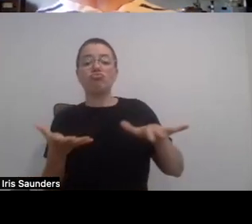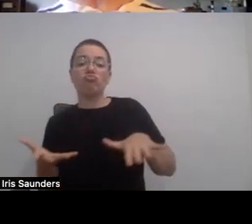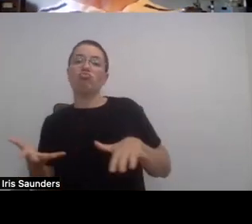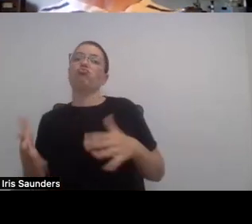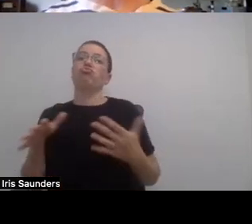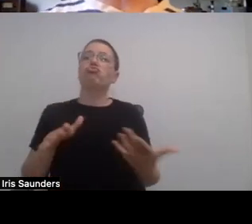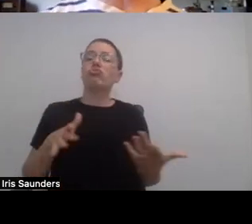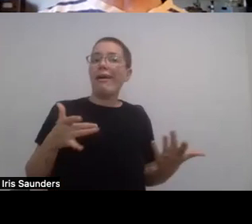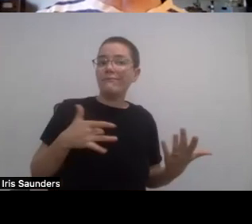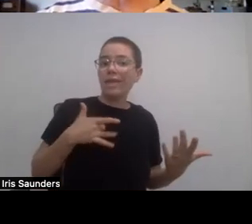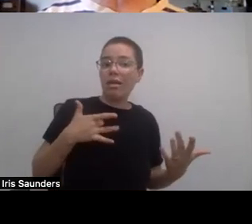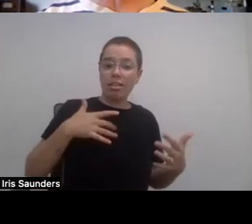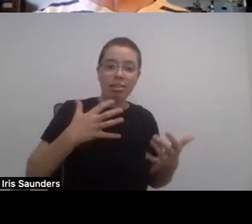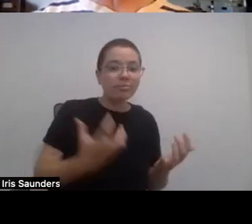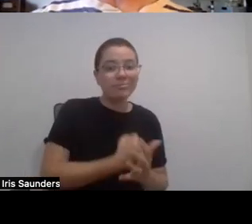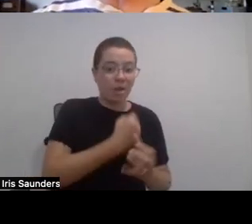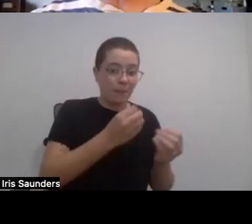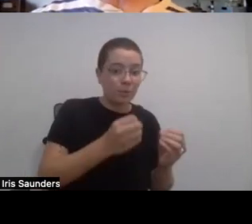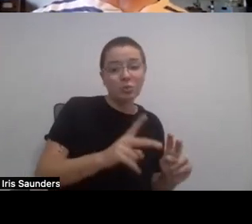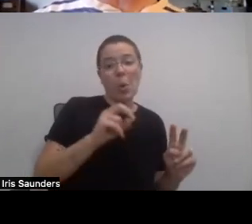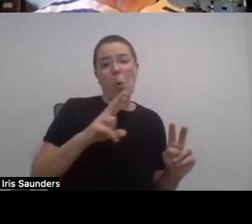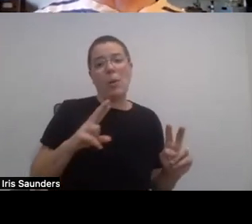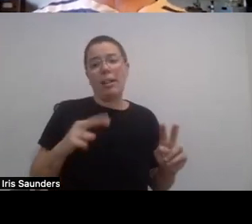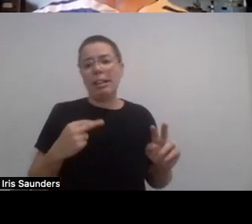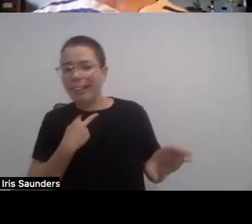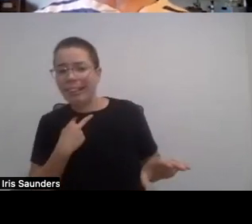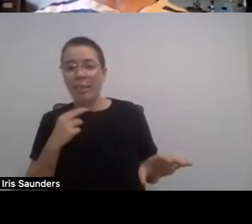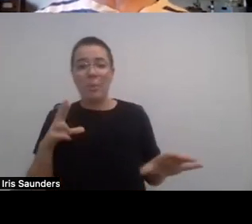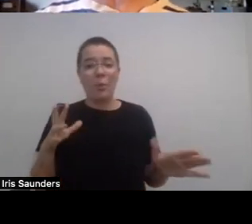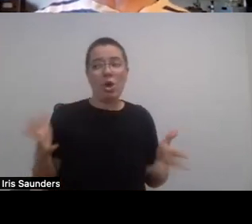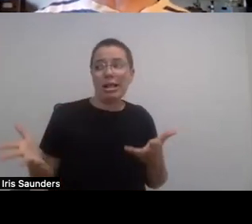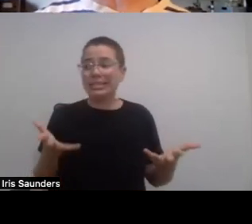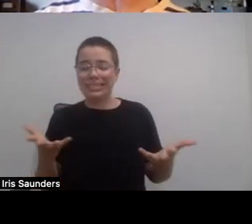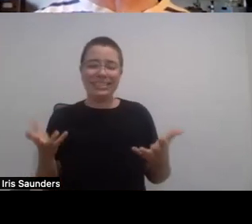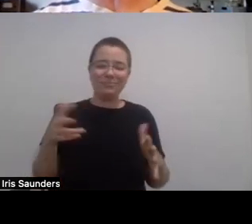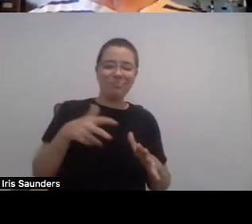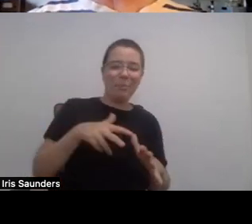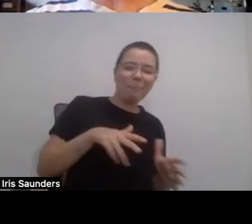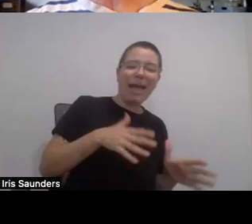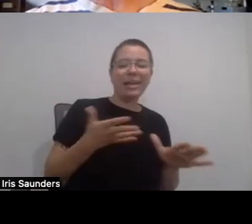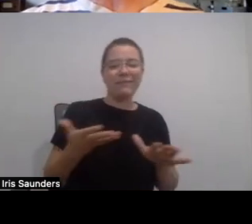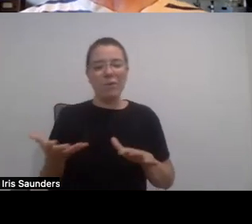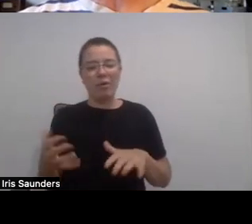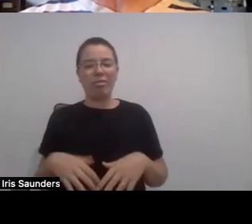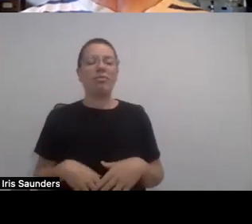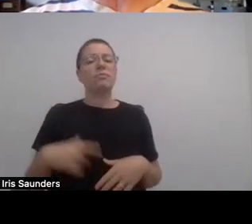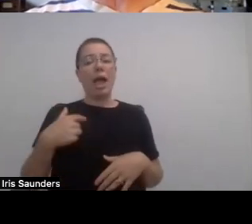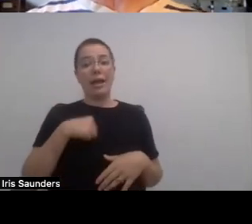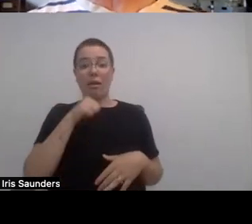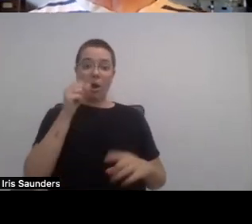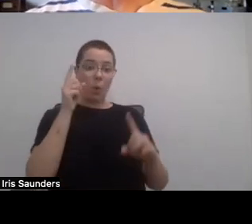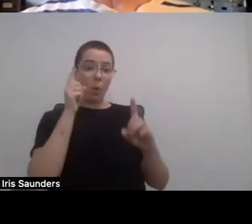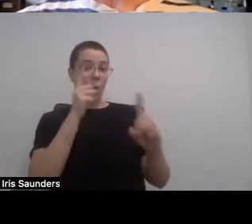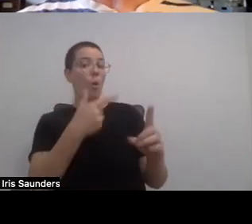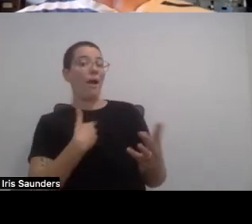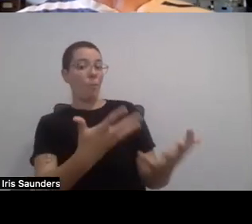off a rock here and there. So like I've never, I didn't set out to be in the entertainment industry, but I think what Nick said